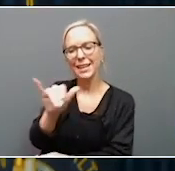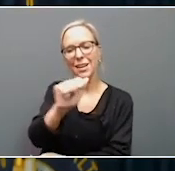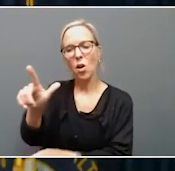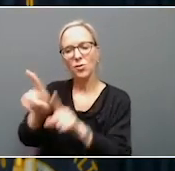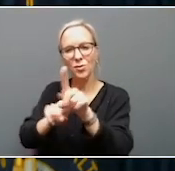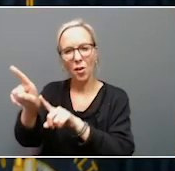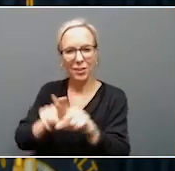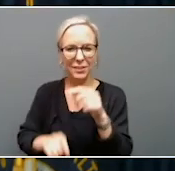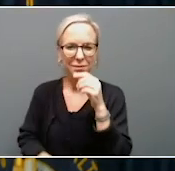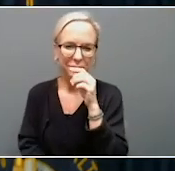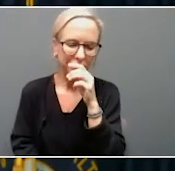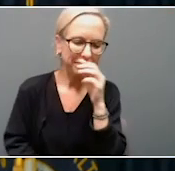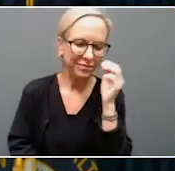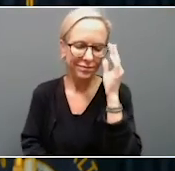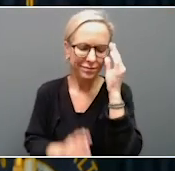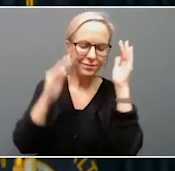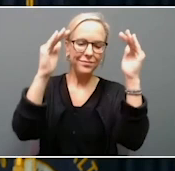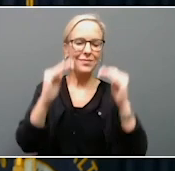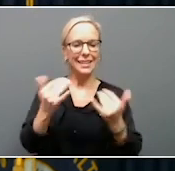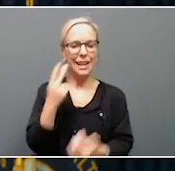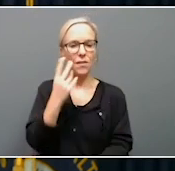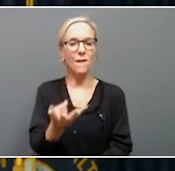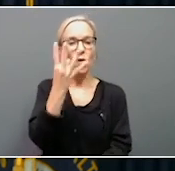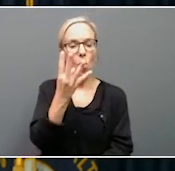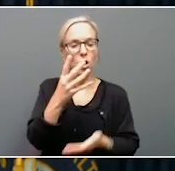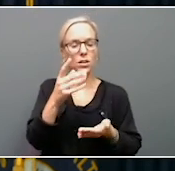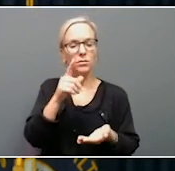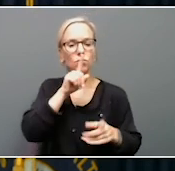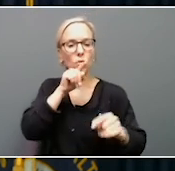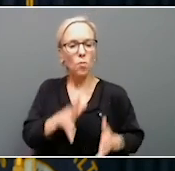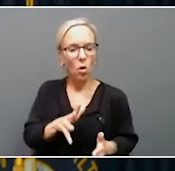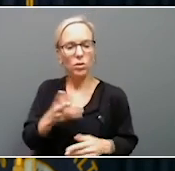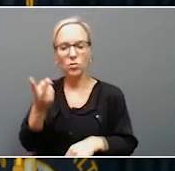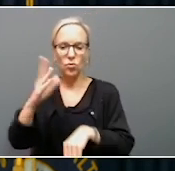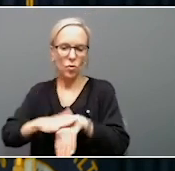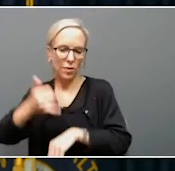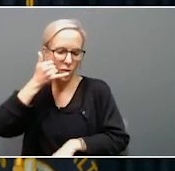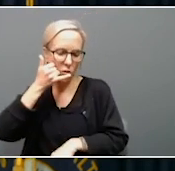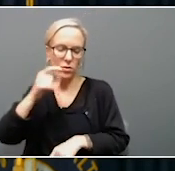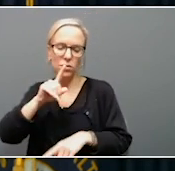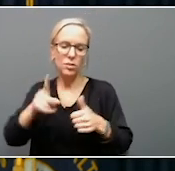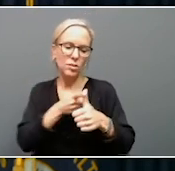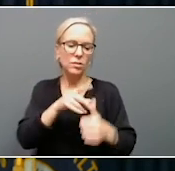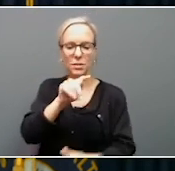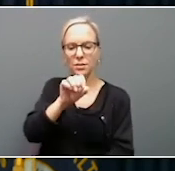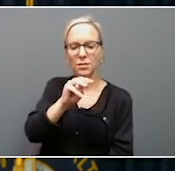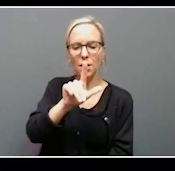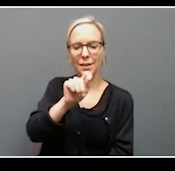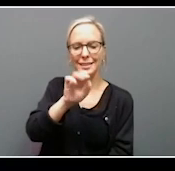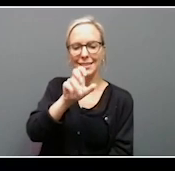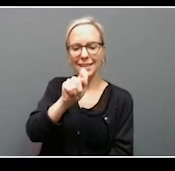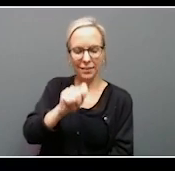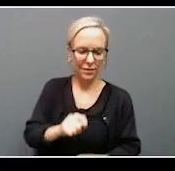Okay. With that, I think we have four journalists here with us and two on the line. We'll start with Tom Latek. Thanks, Governor. Good